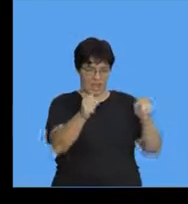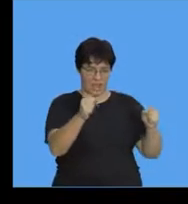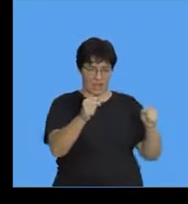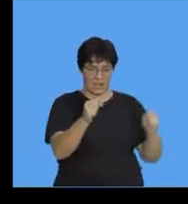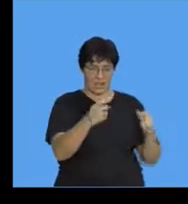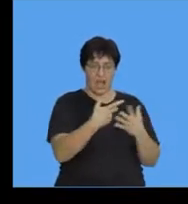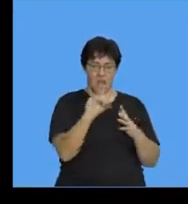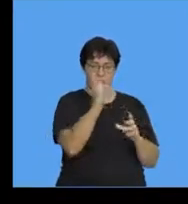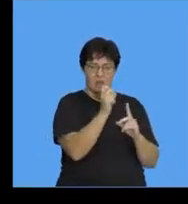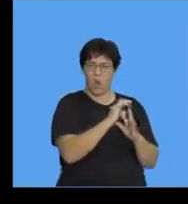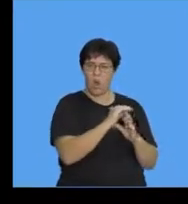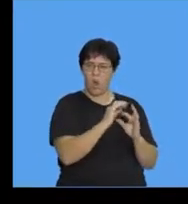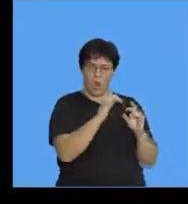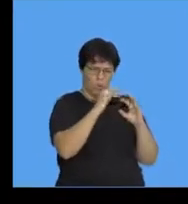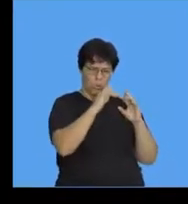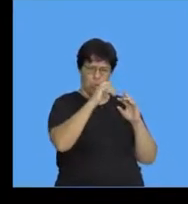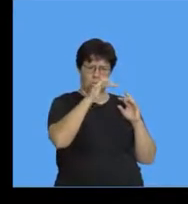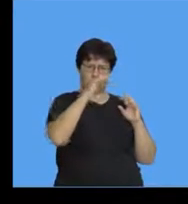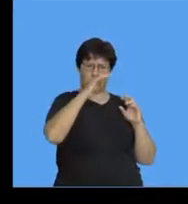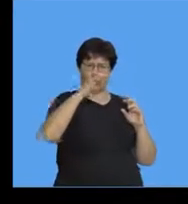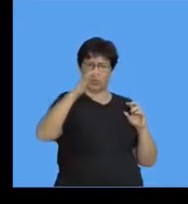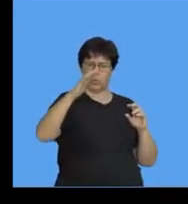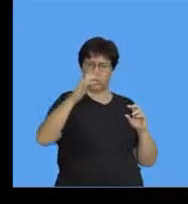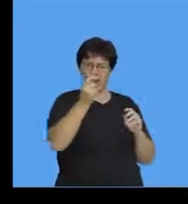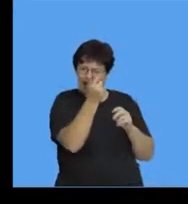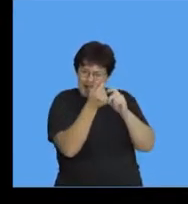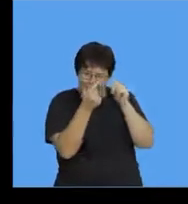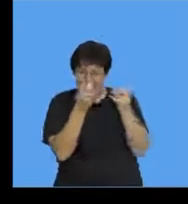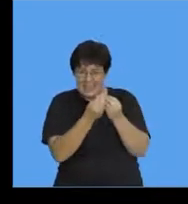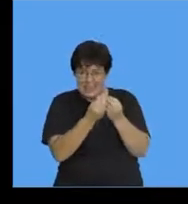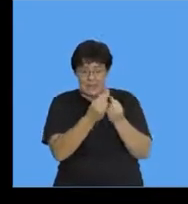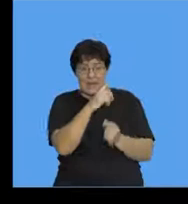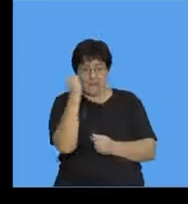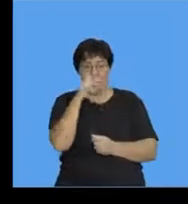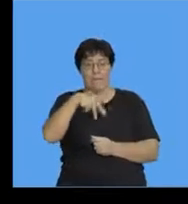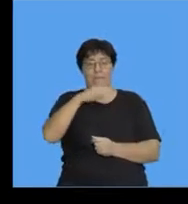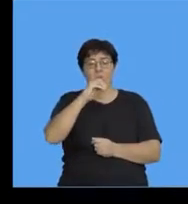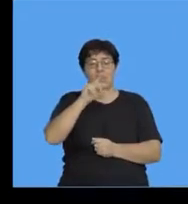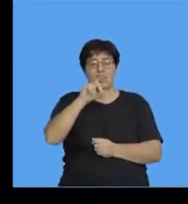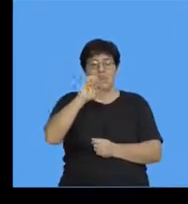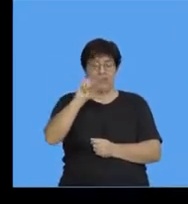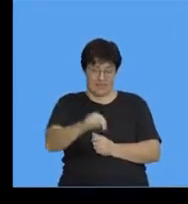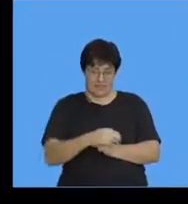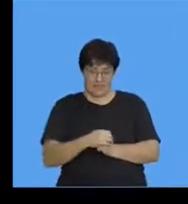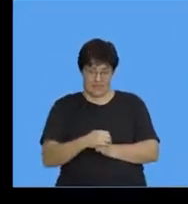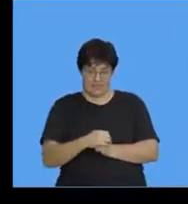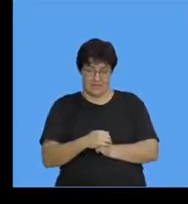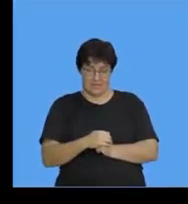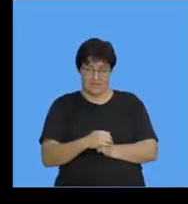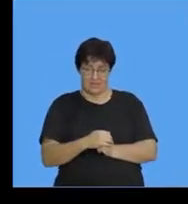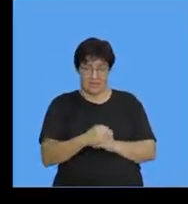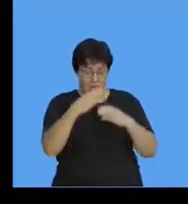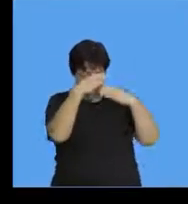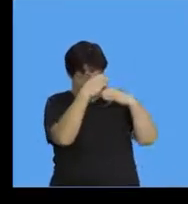gives off all these tiny little things called pollen and this is pollen underneath the